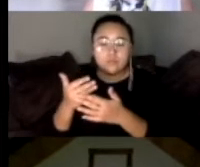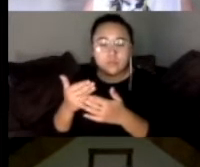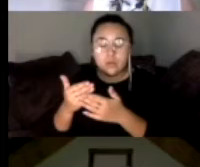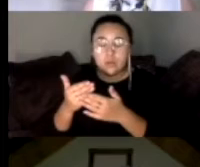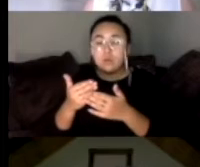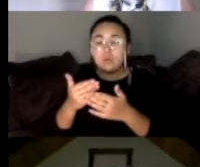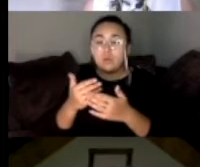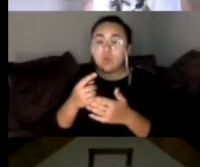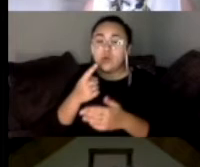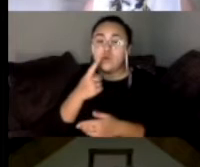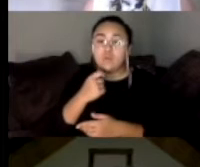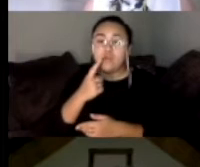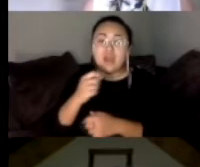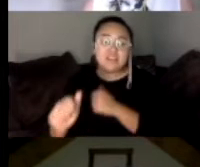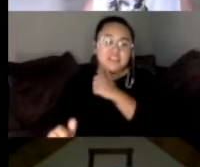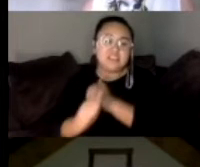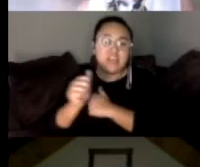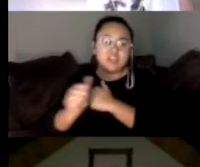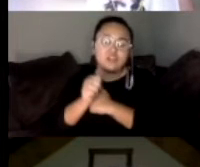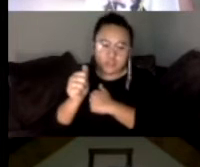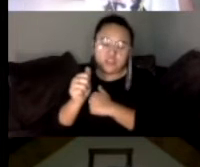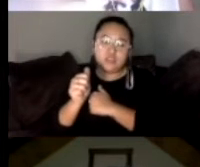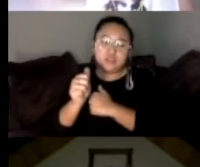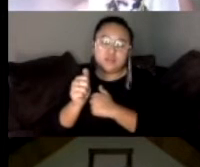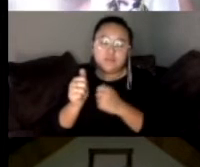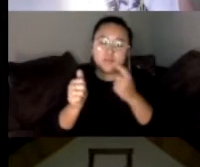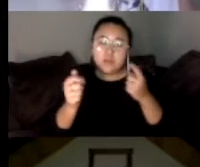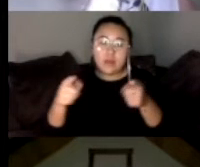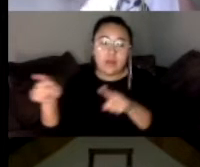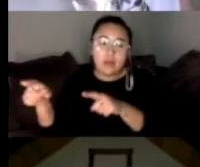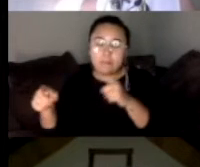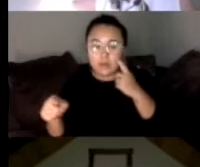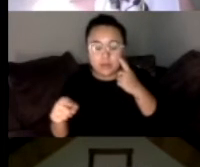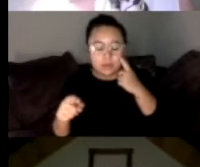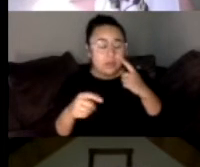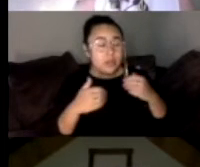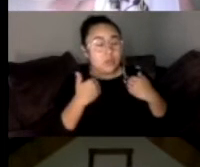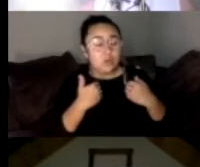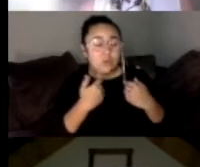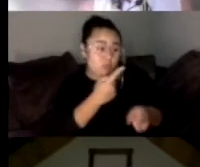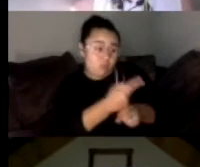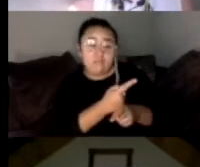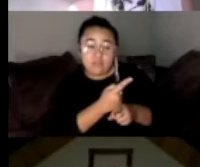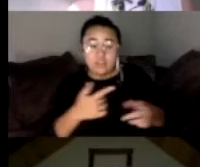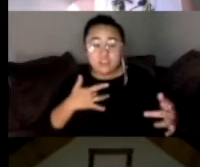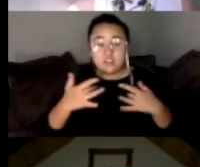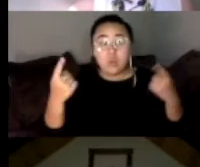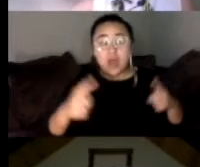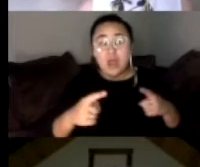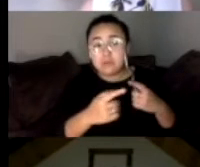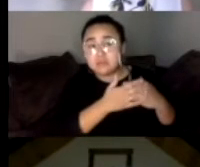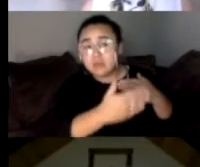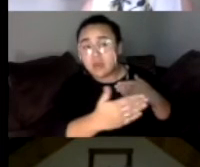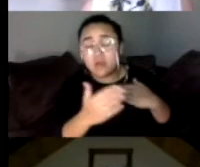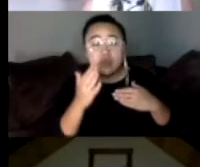mark or a dangerous mark. You know, rightfully, youth are concerned about where they're going to end up in terms of the future that we're going to leave them